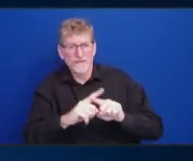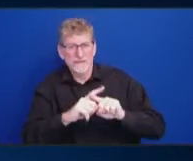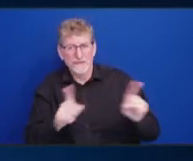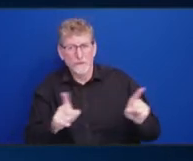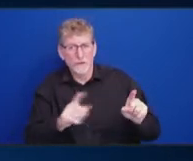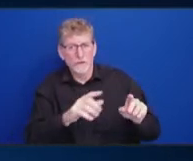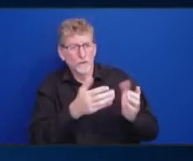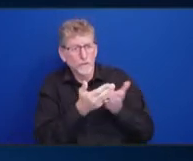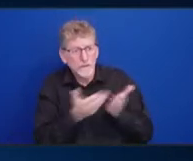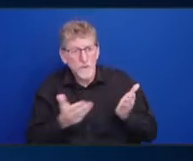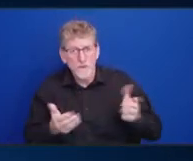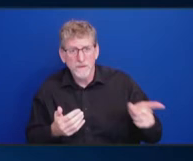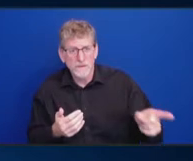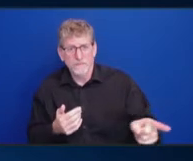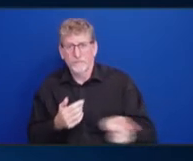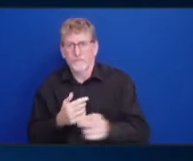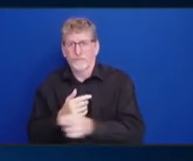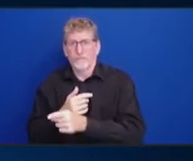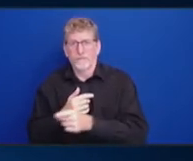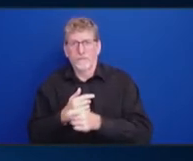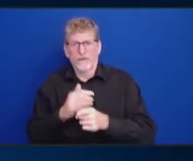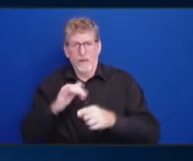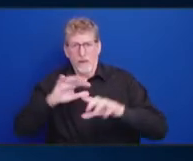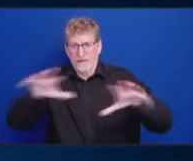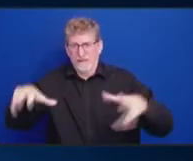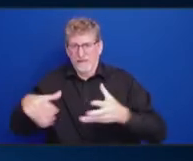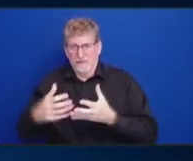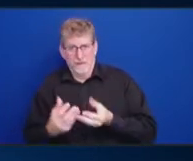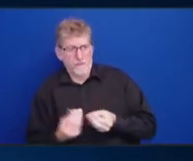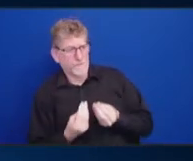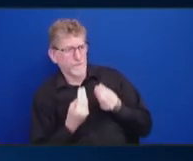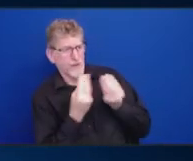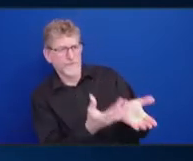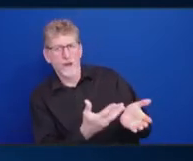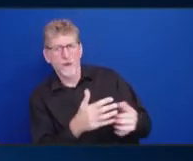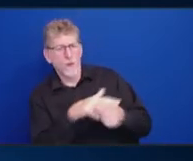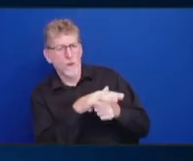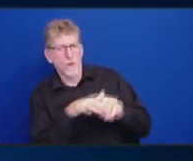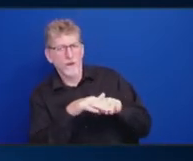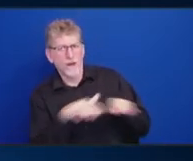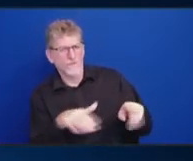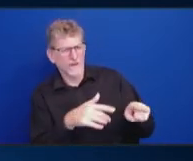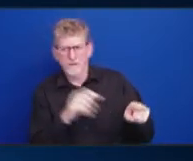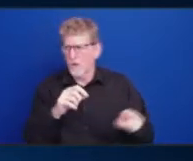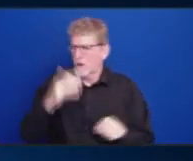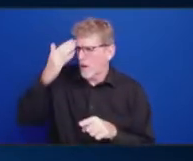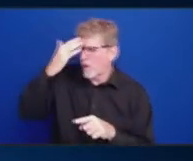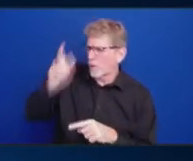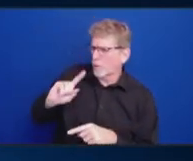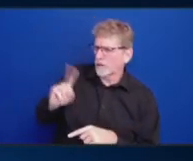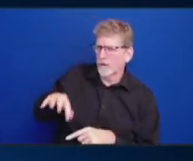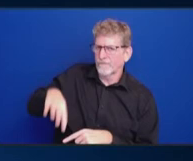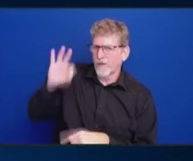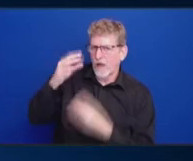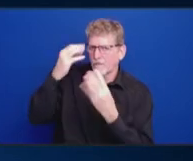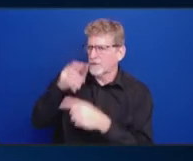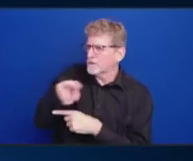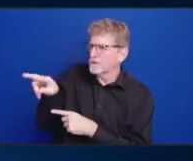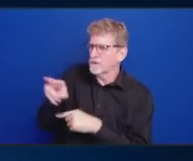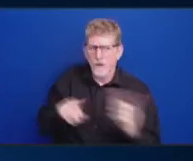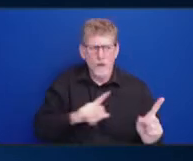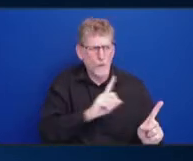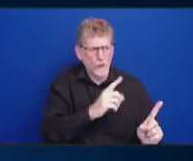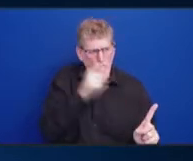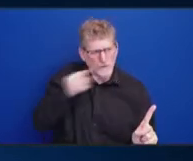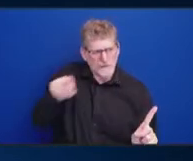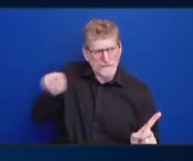online and offline. So, it would be nice to put that all together and offer it to the communities and say, hey, guys, this is stuff that